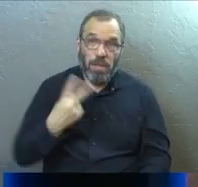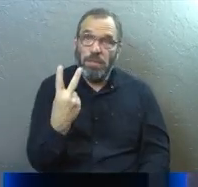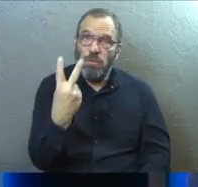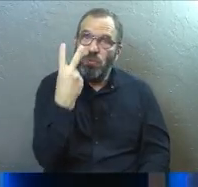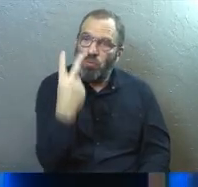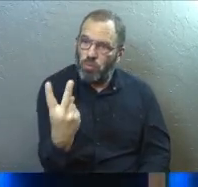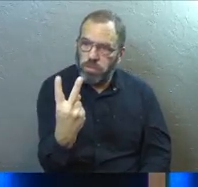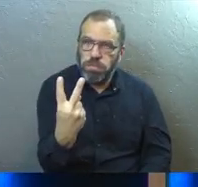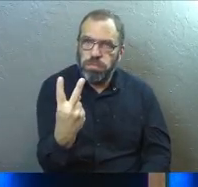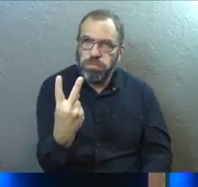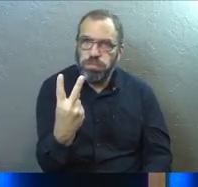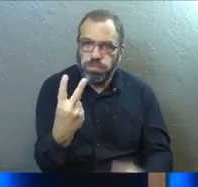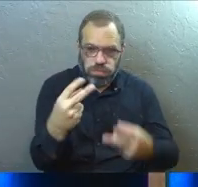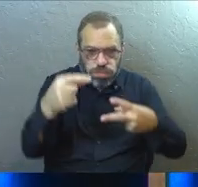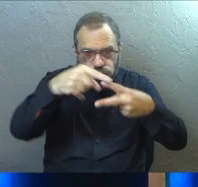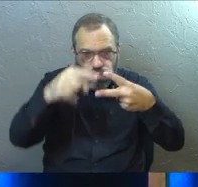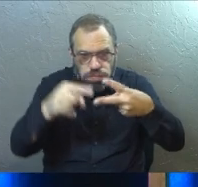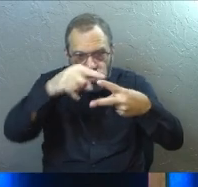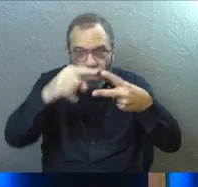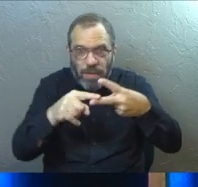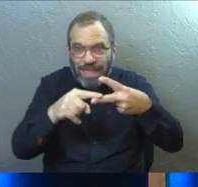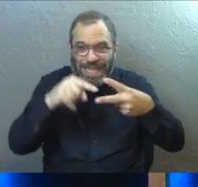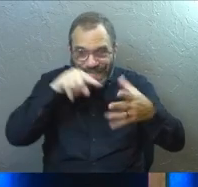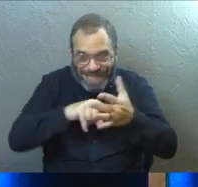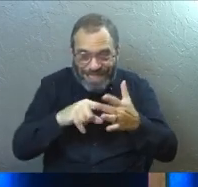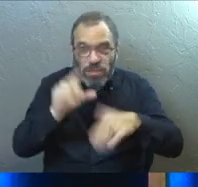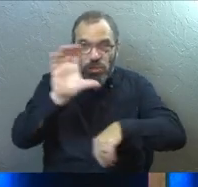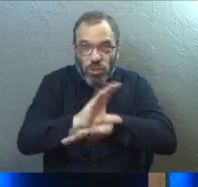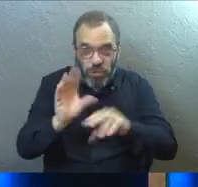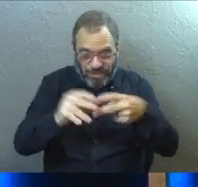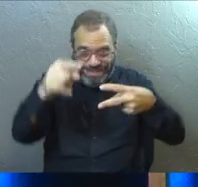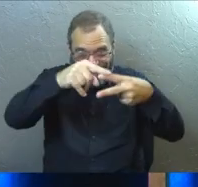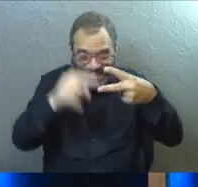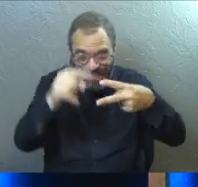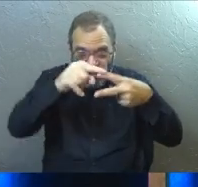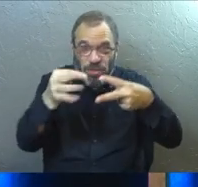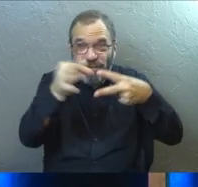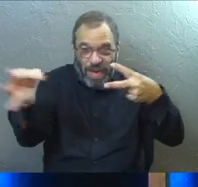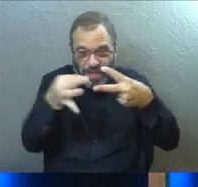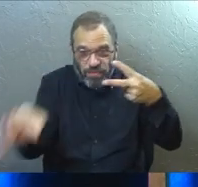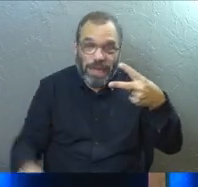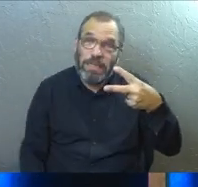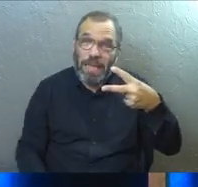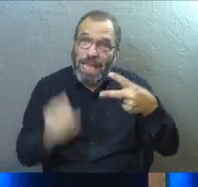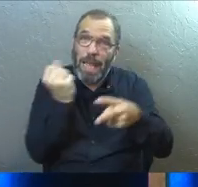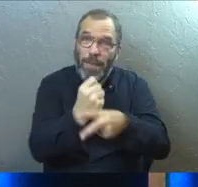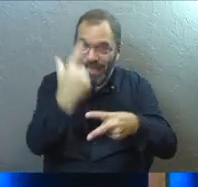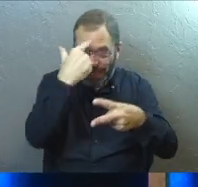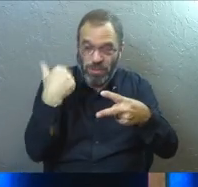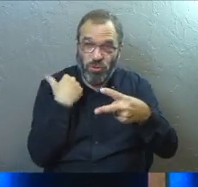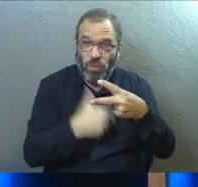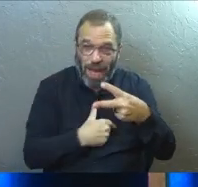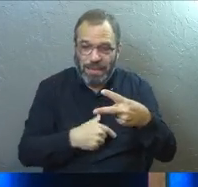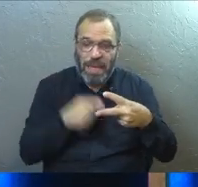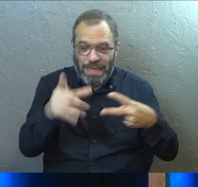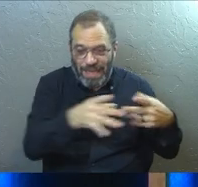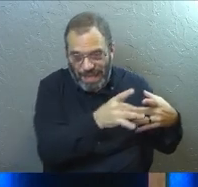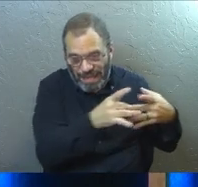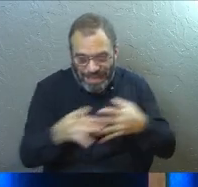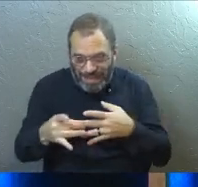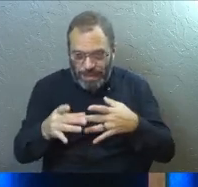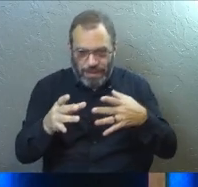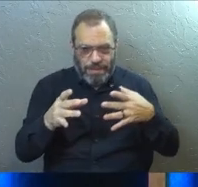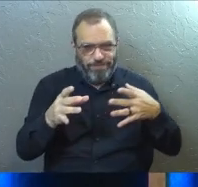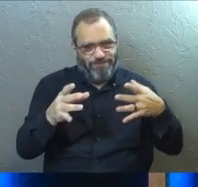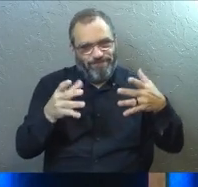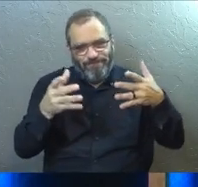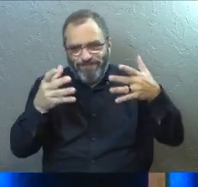really big phrases. And we're going to spend all of today on those two phrases and how they make sense to us. He leads us, he